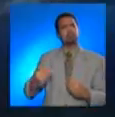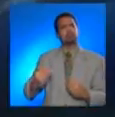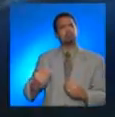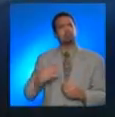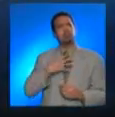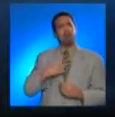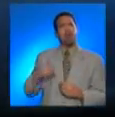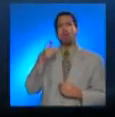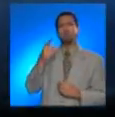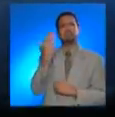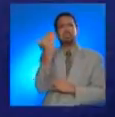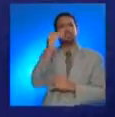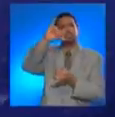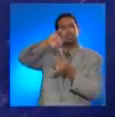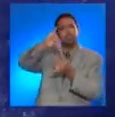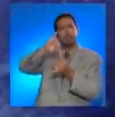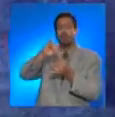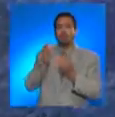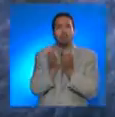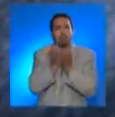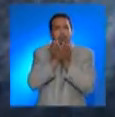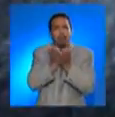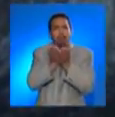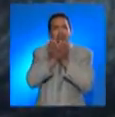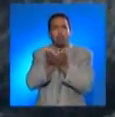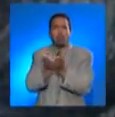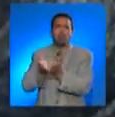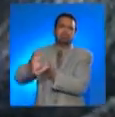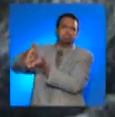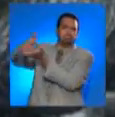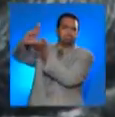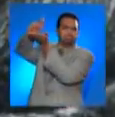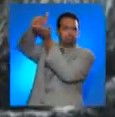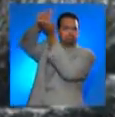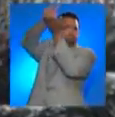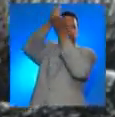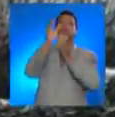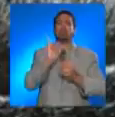In the bay, it swept away vessels and lifted large battleships.